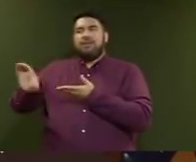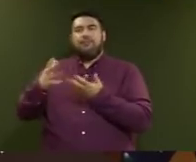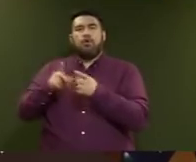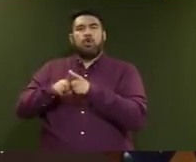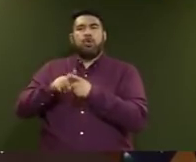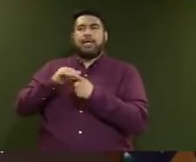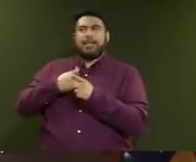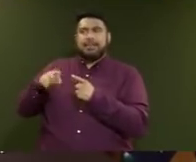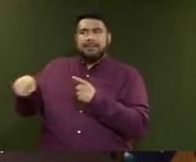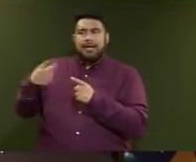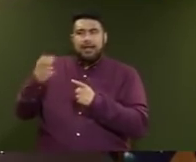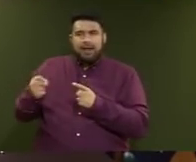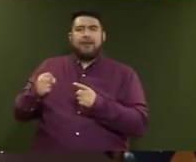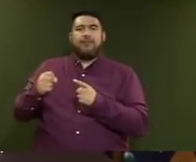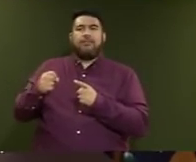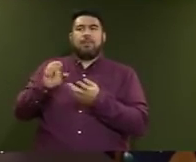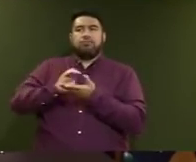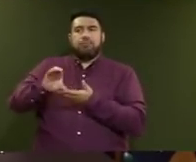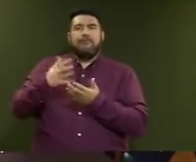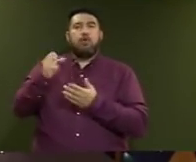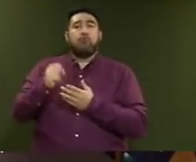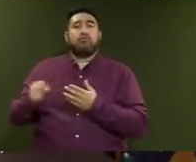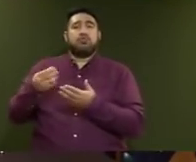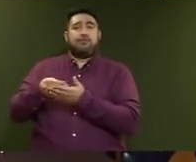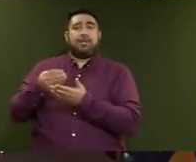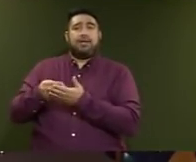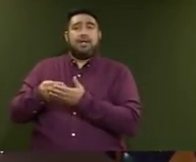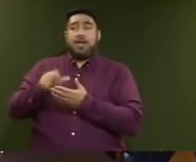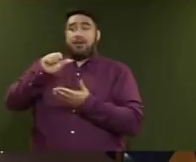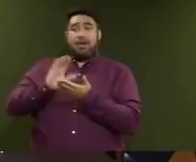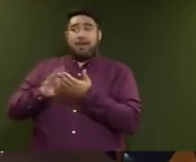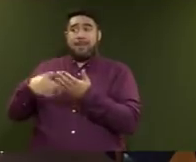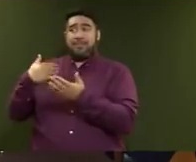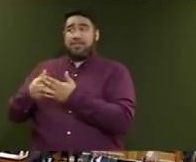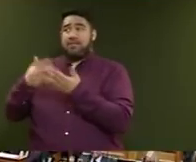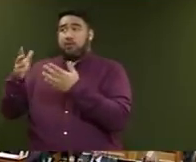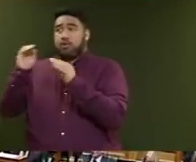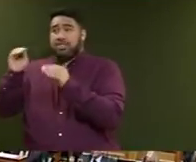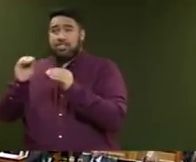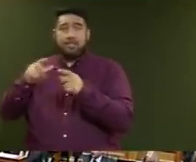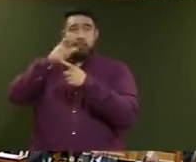their operational funding. There is more to do, but we've done more in nine months than that government did in nine years.